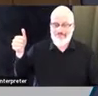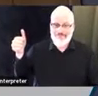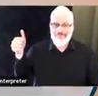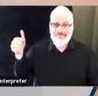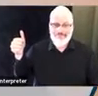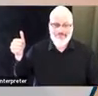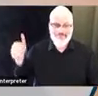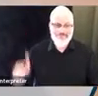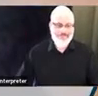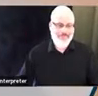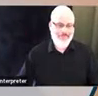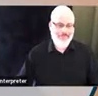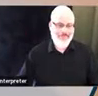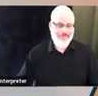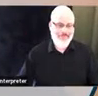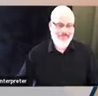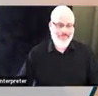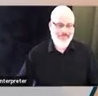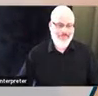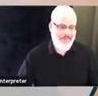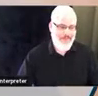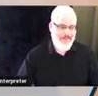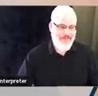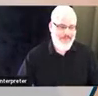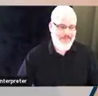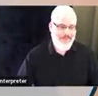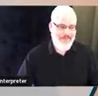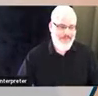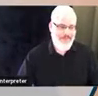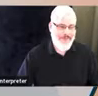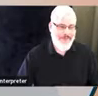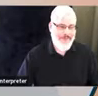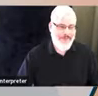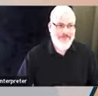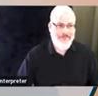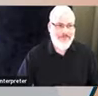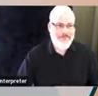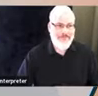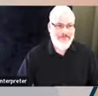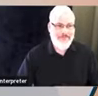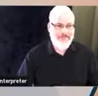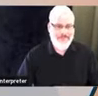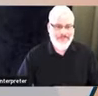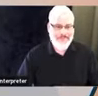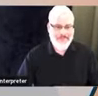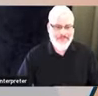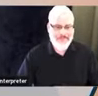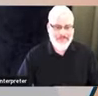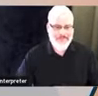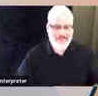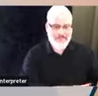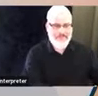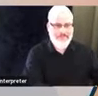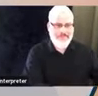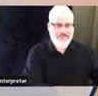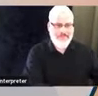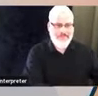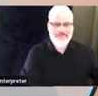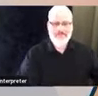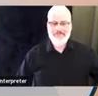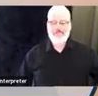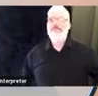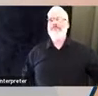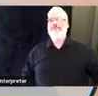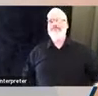Thank you for that question. My experience, I have 26 years of serving my community as a career firefighter EMT.